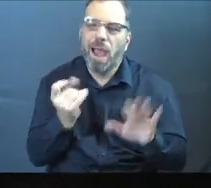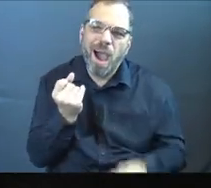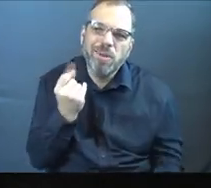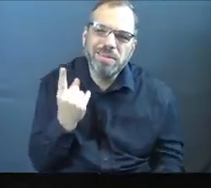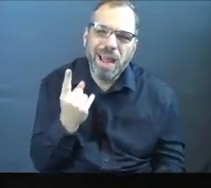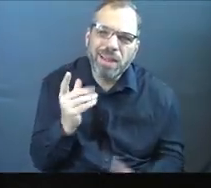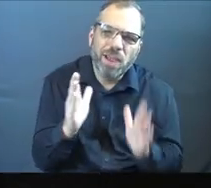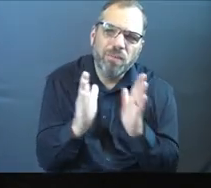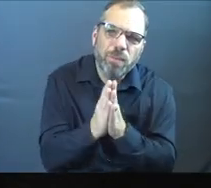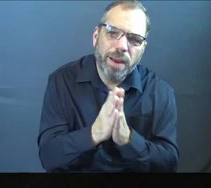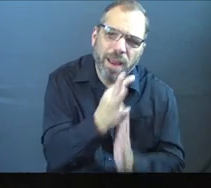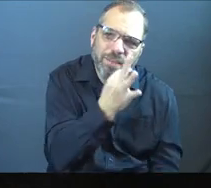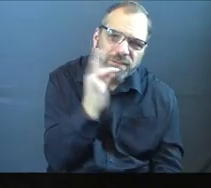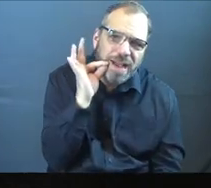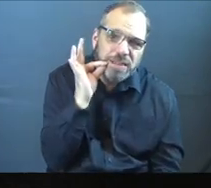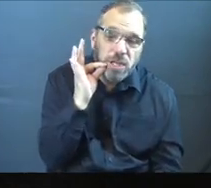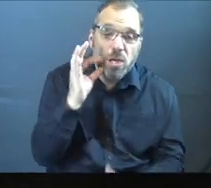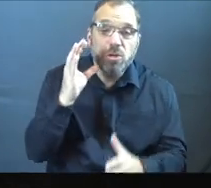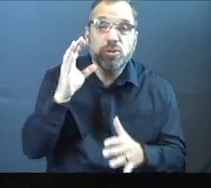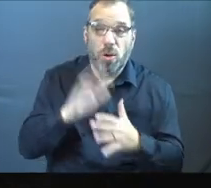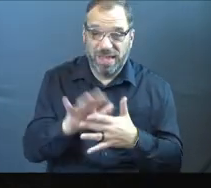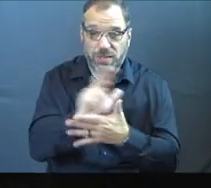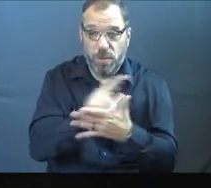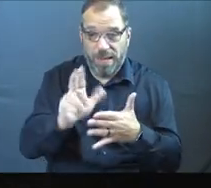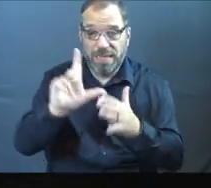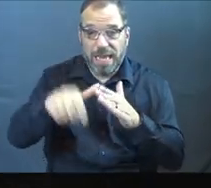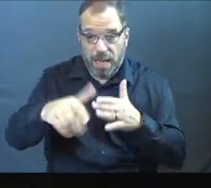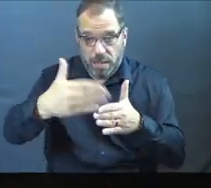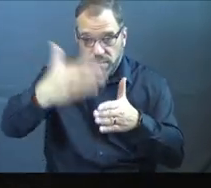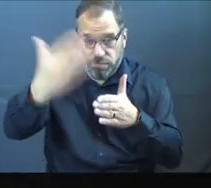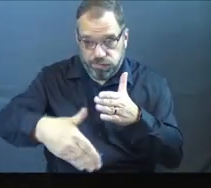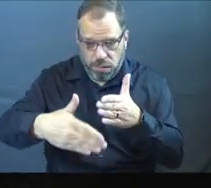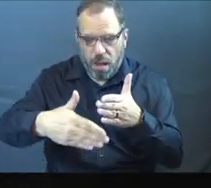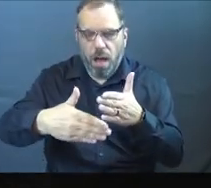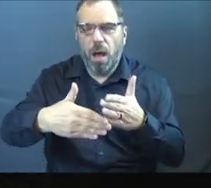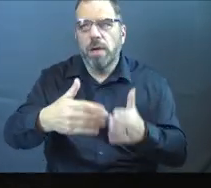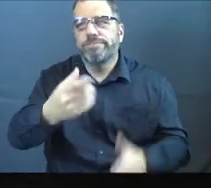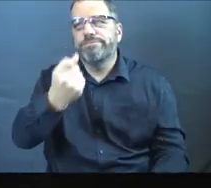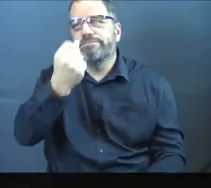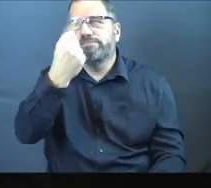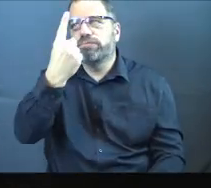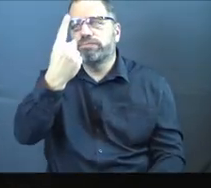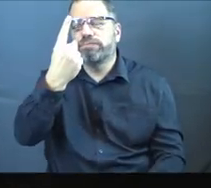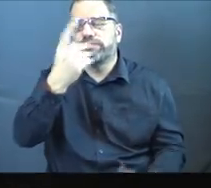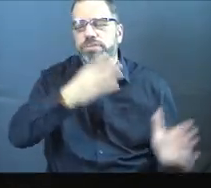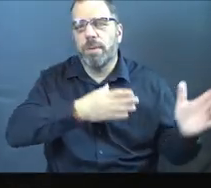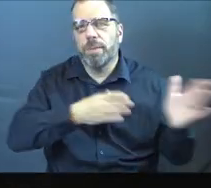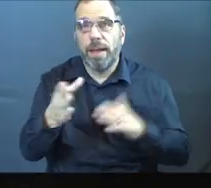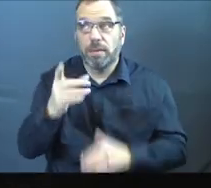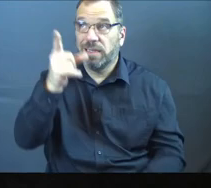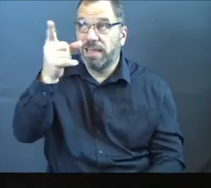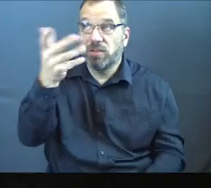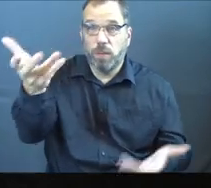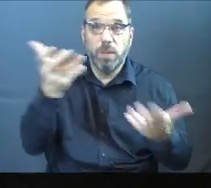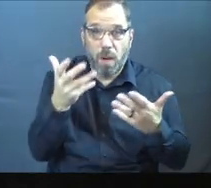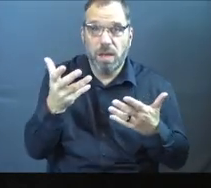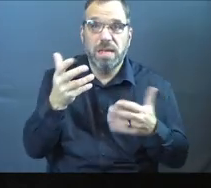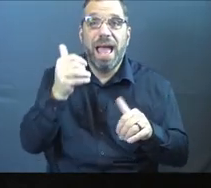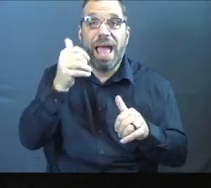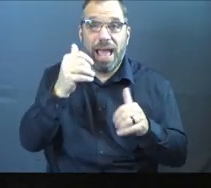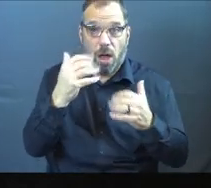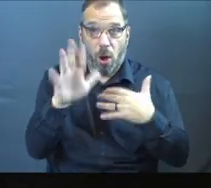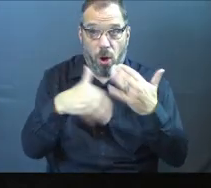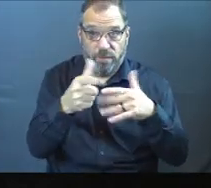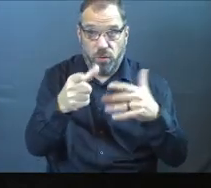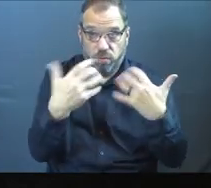prayer and fasting so that we can come out the other side of these 21 days, these three weeks where God has planned for us to be. Because he does, church, every single person